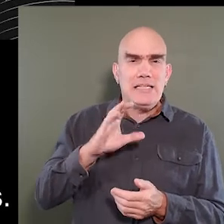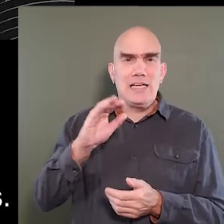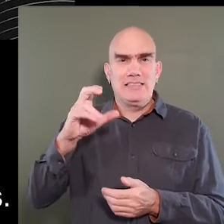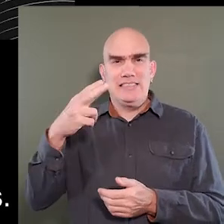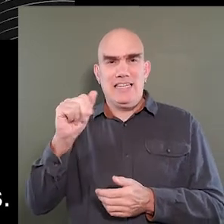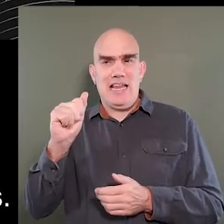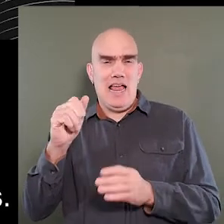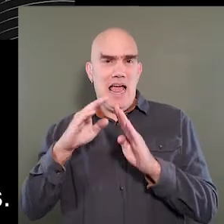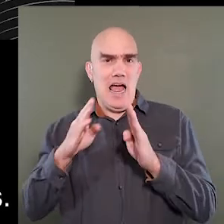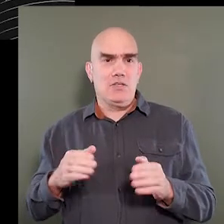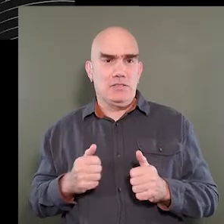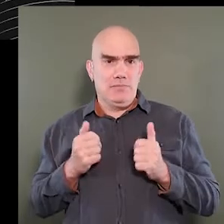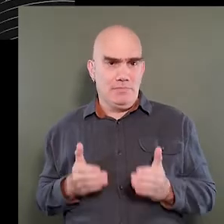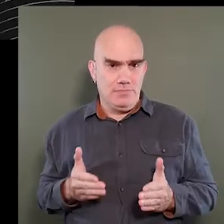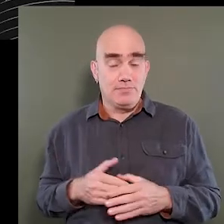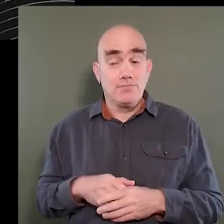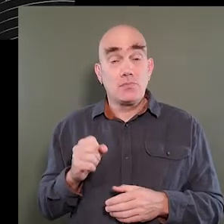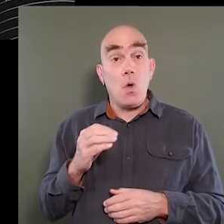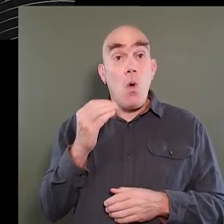inhabitants.